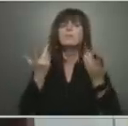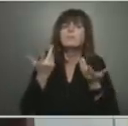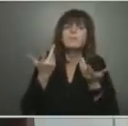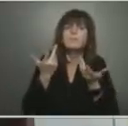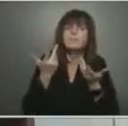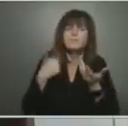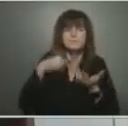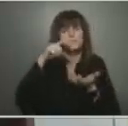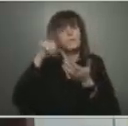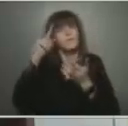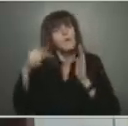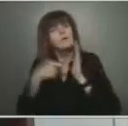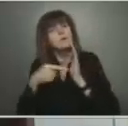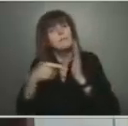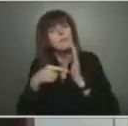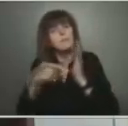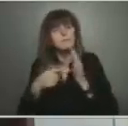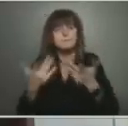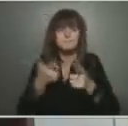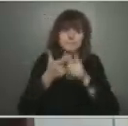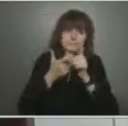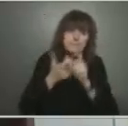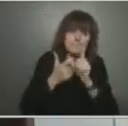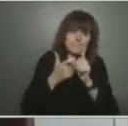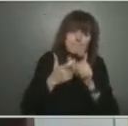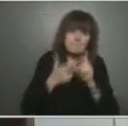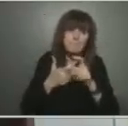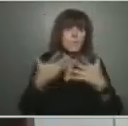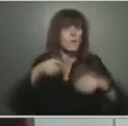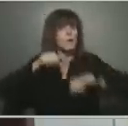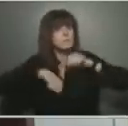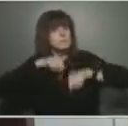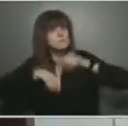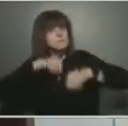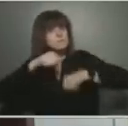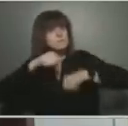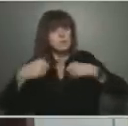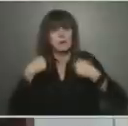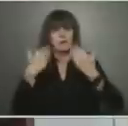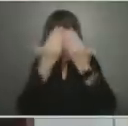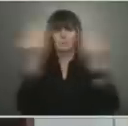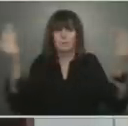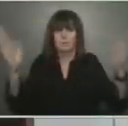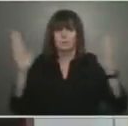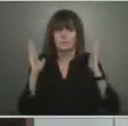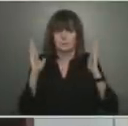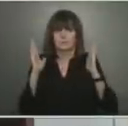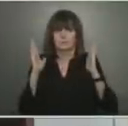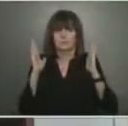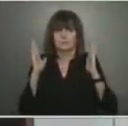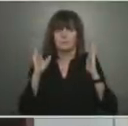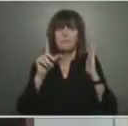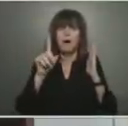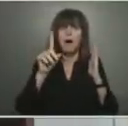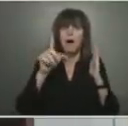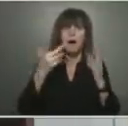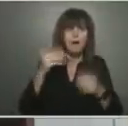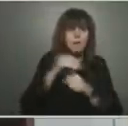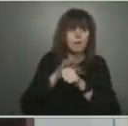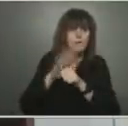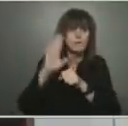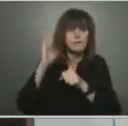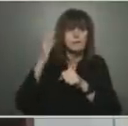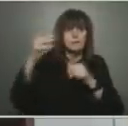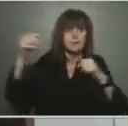have a plexiglass shield and with this being an airborne virus, you know, some people question how much good that